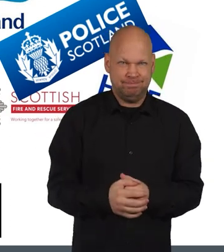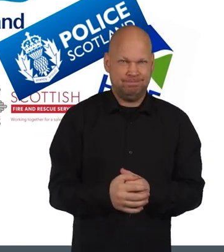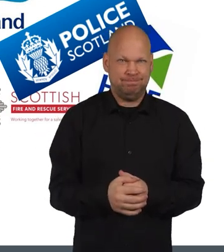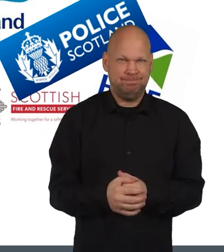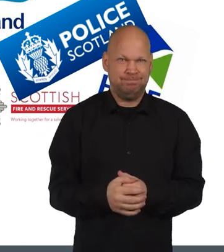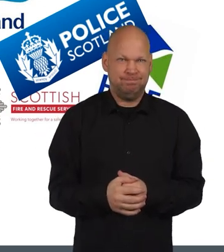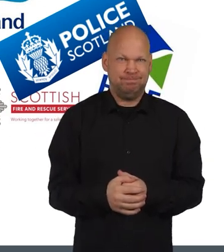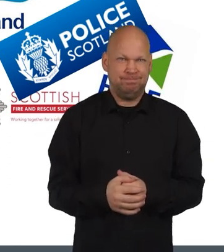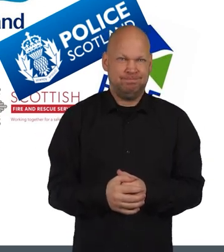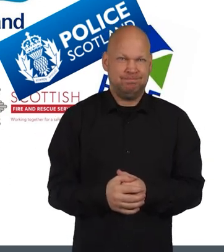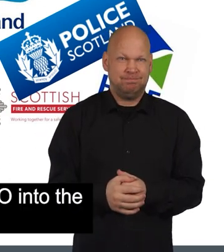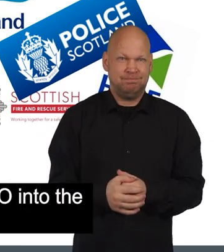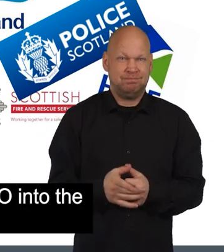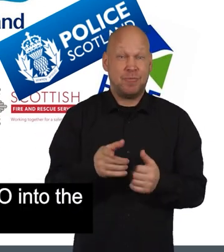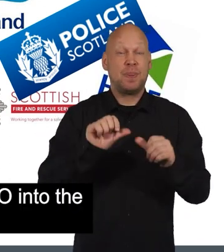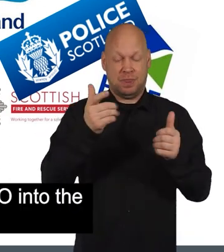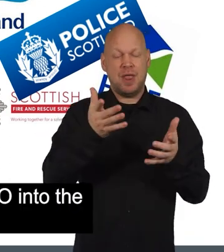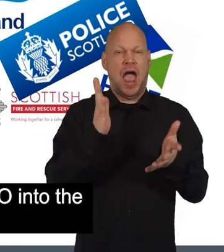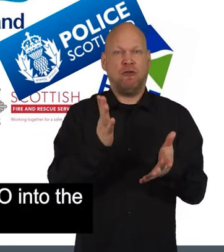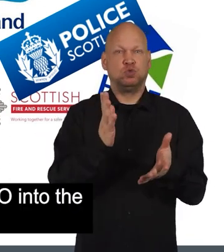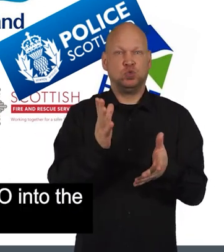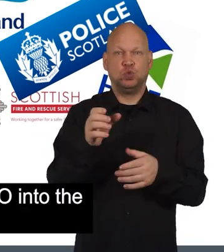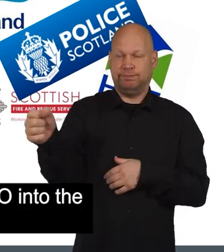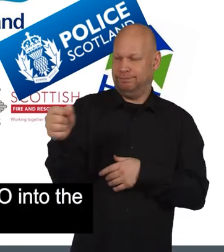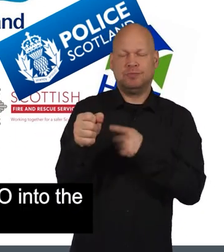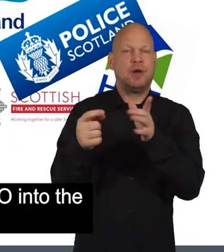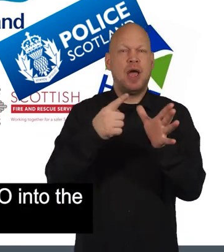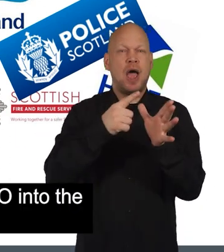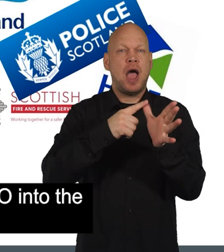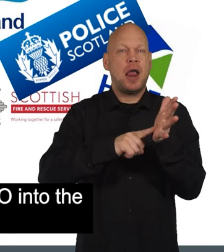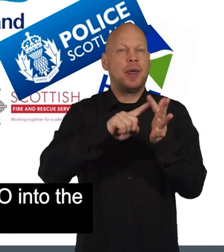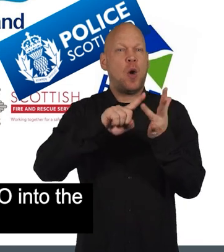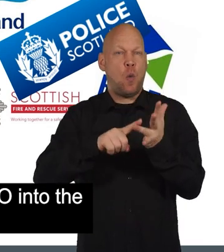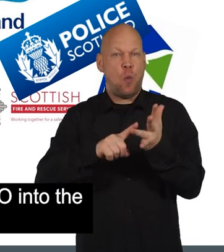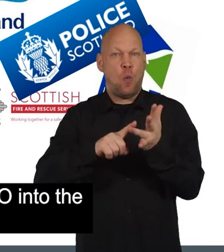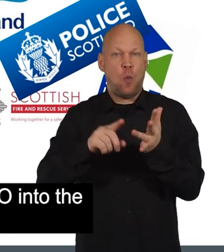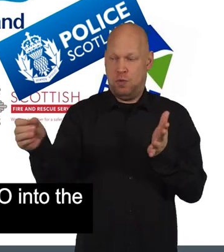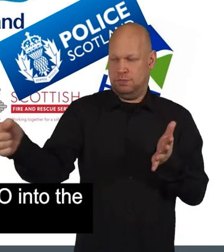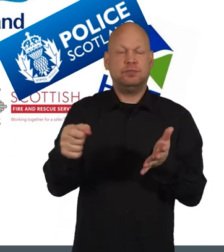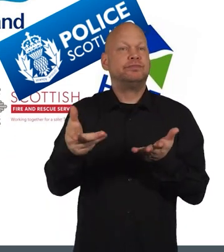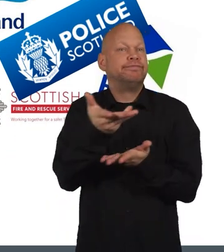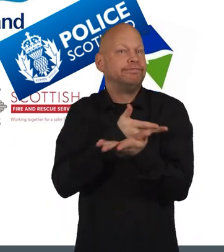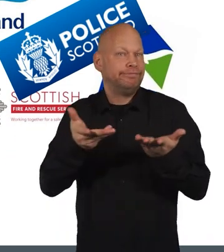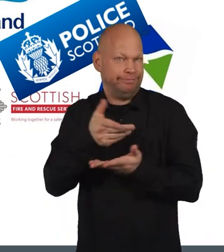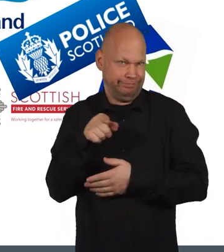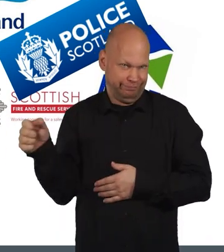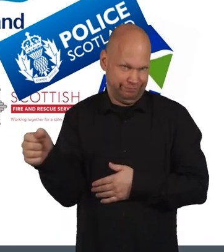authority, who would then have the job of bringing the ALEO into the discussion.